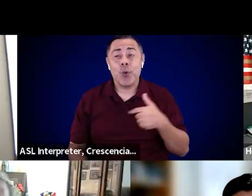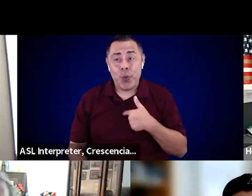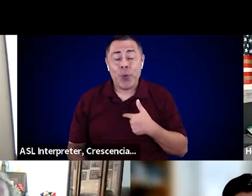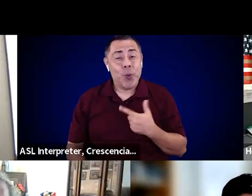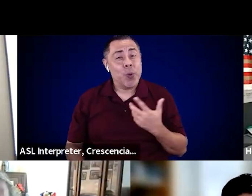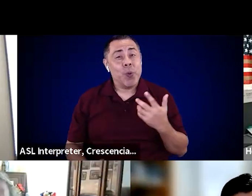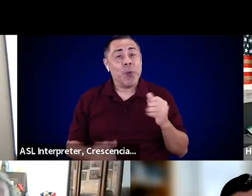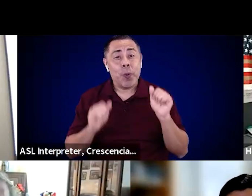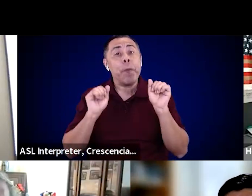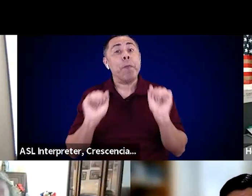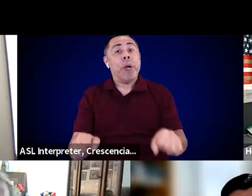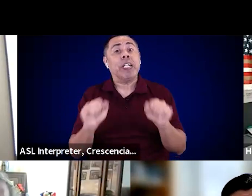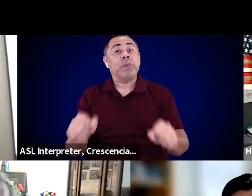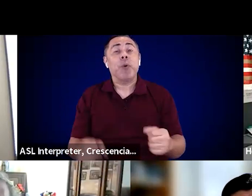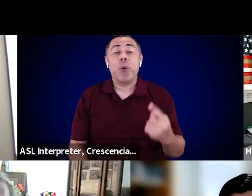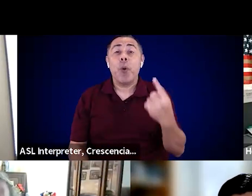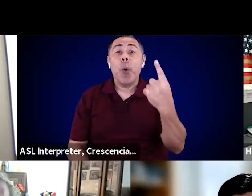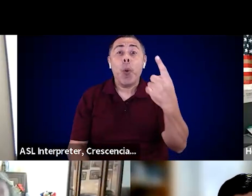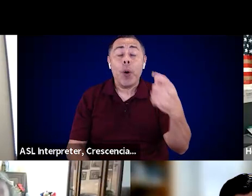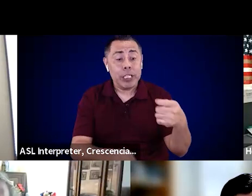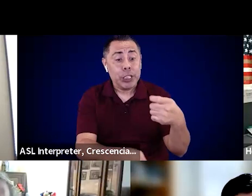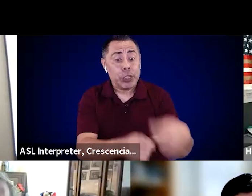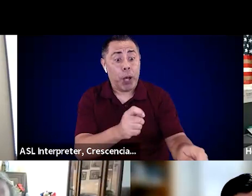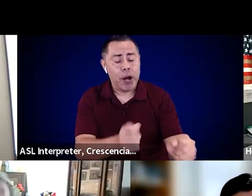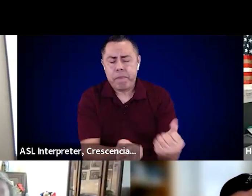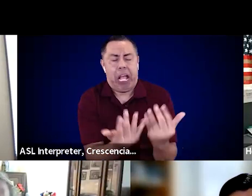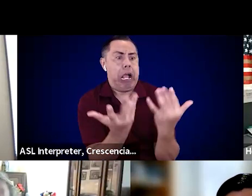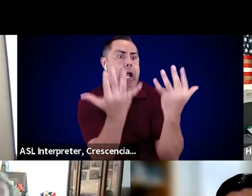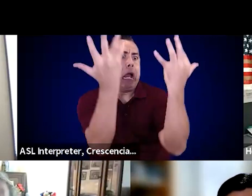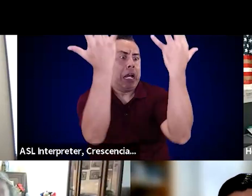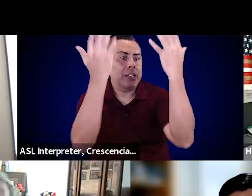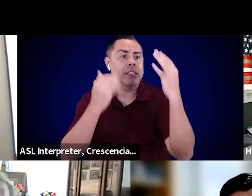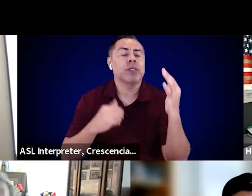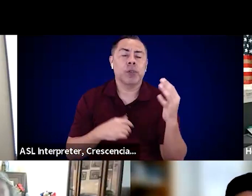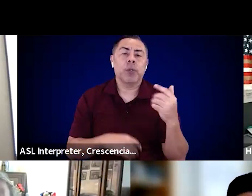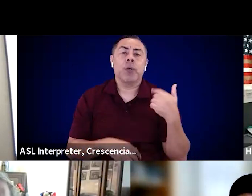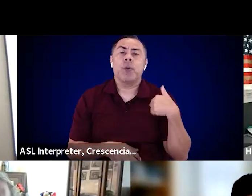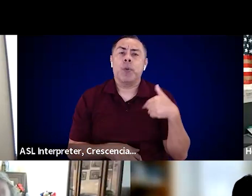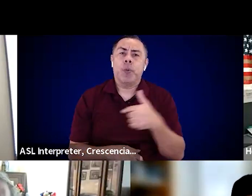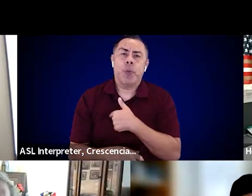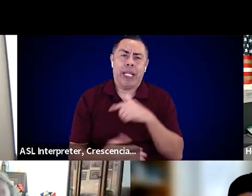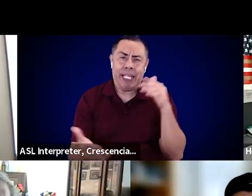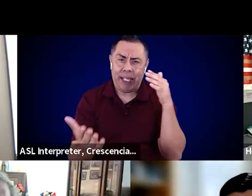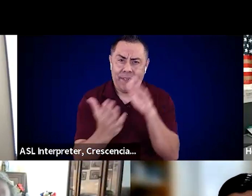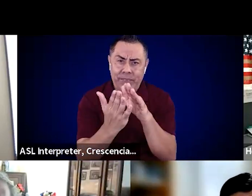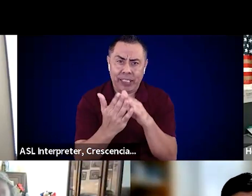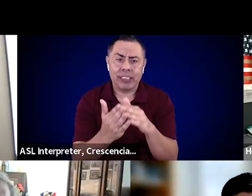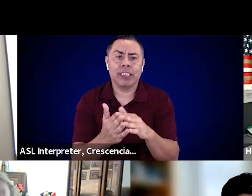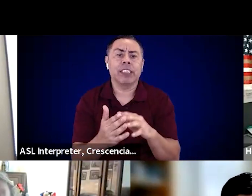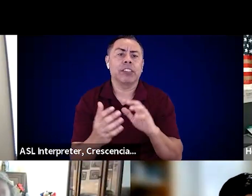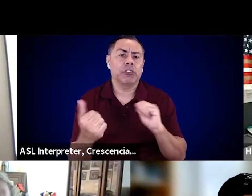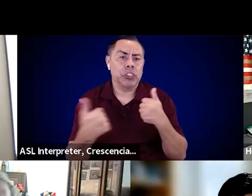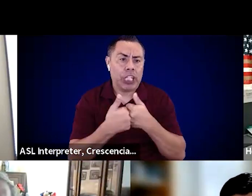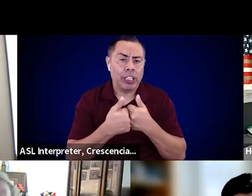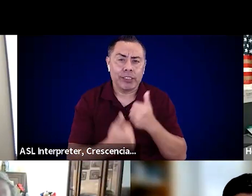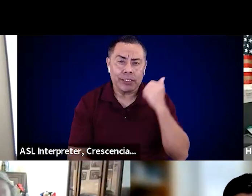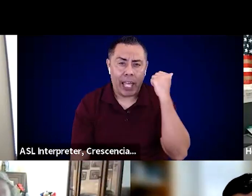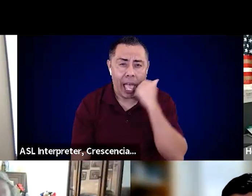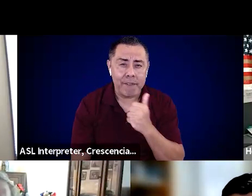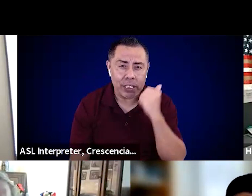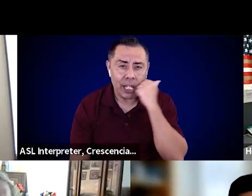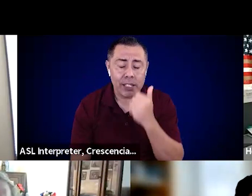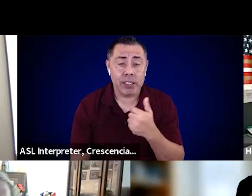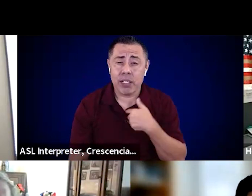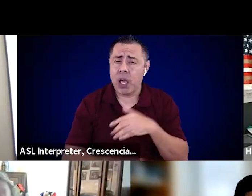right? We've faced challenges before. I am not going to be up here saying that, hey, LA County, things are perfect, everything is settled.